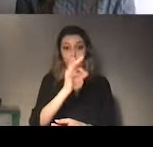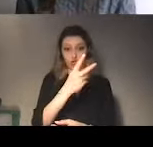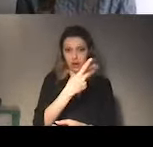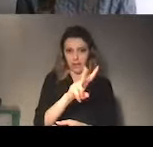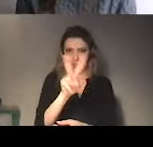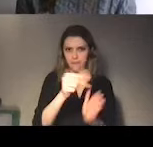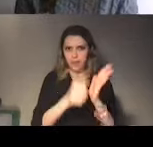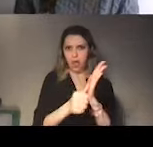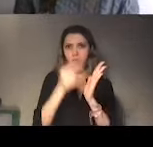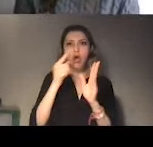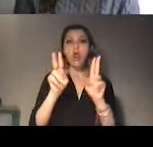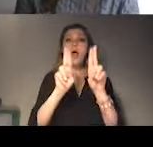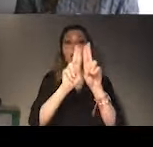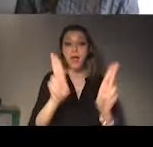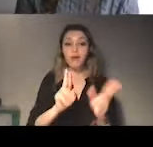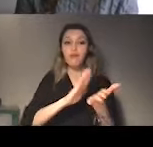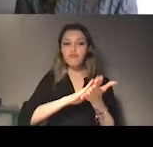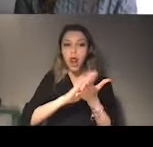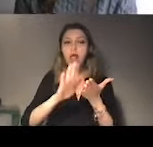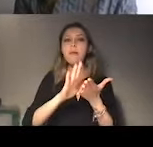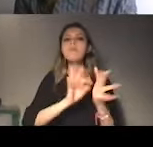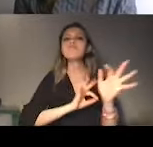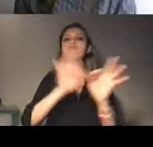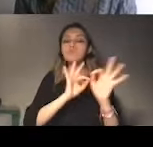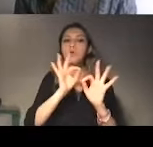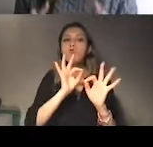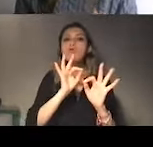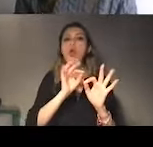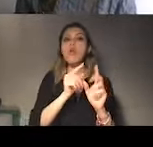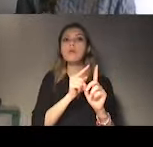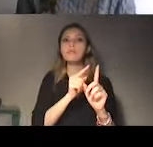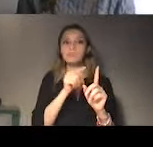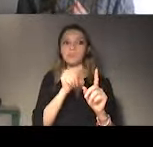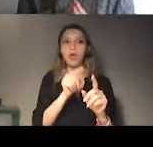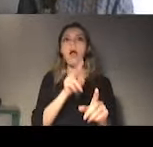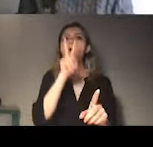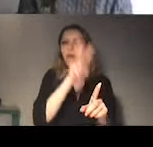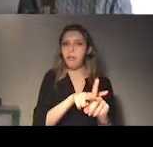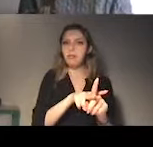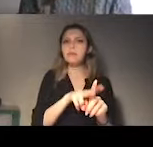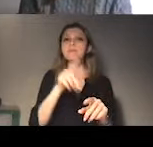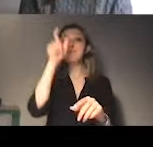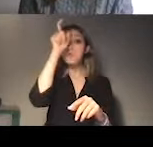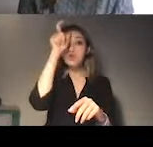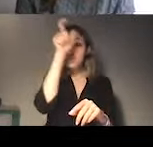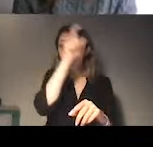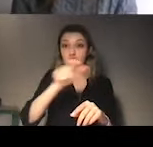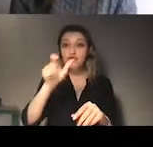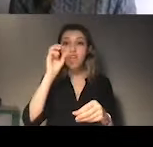And on that occasion, Turkey has received 321 recommendations.